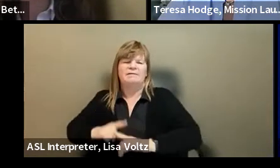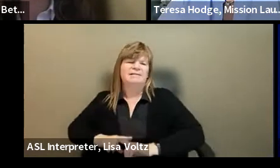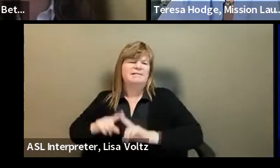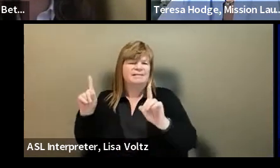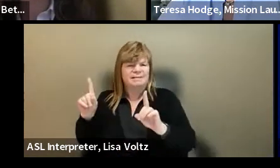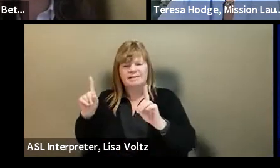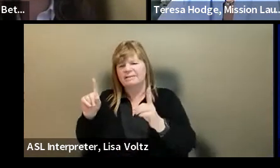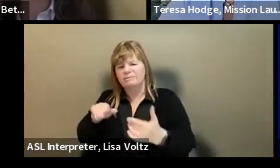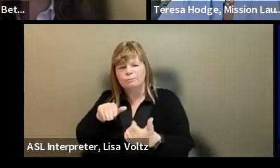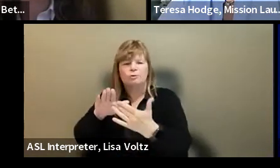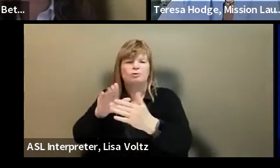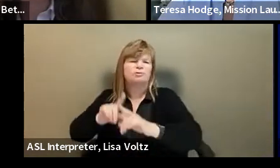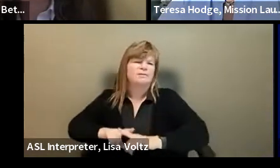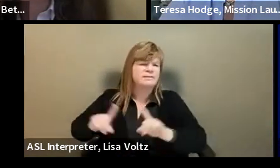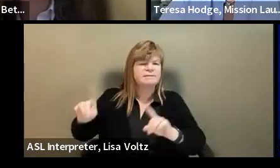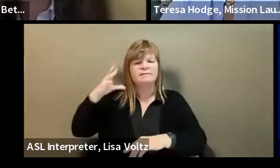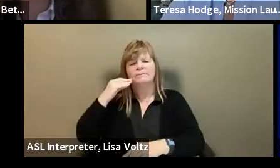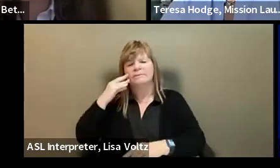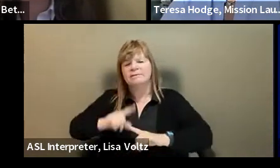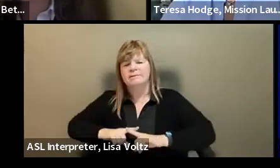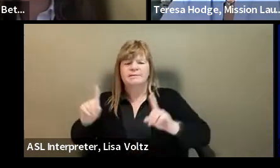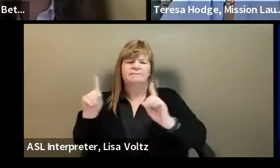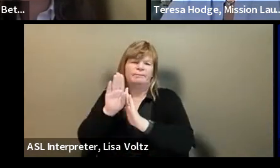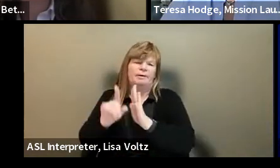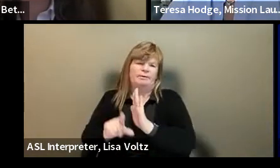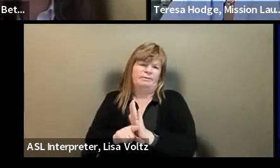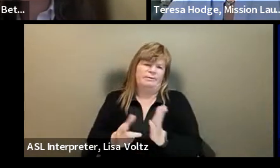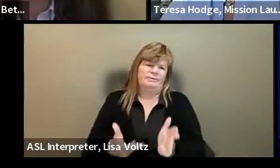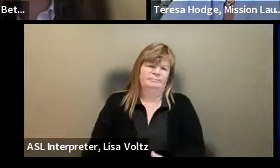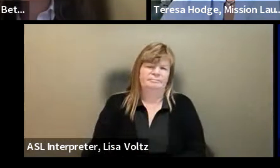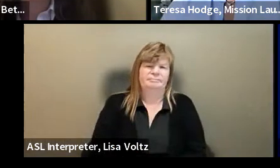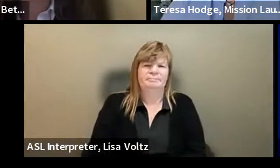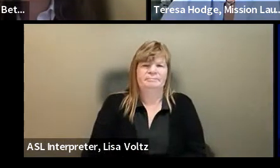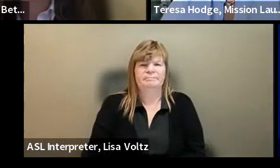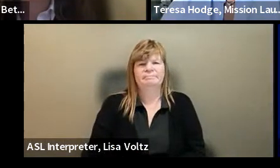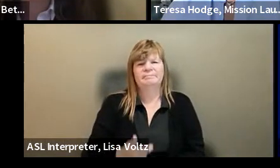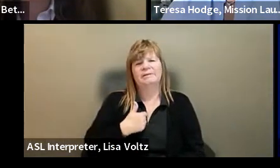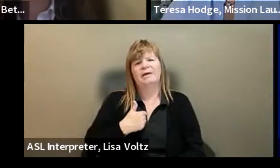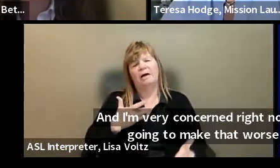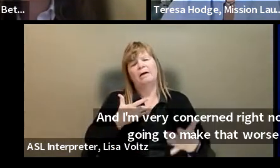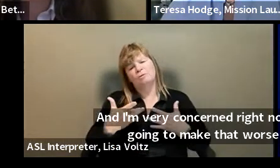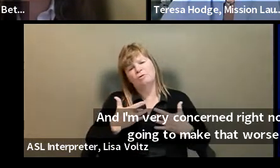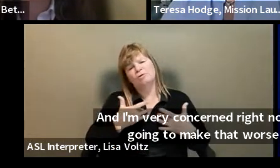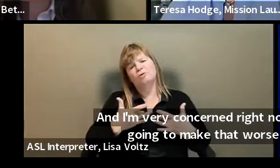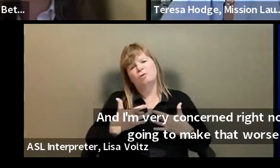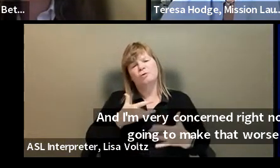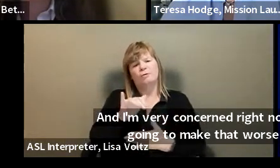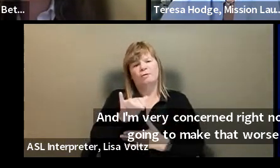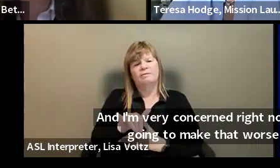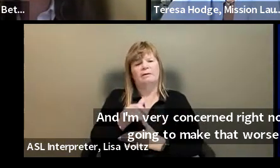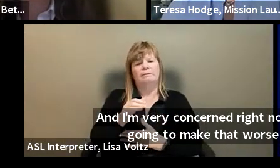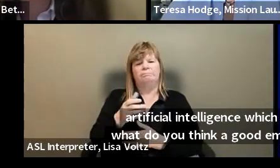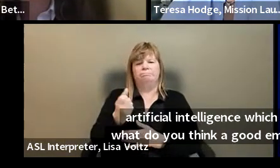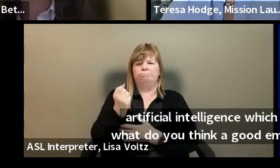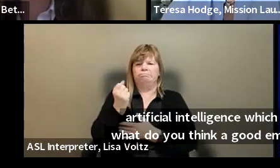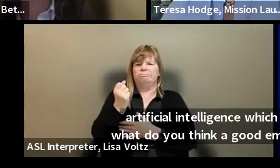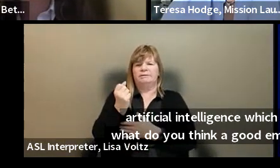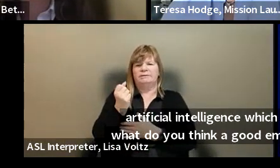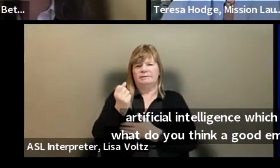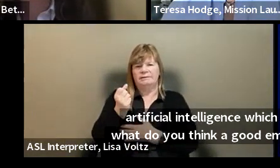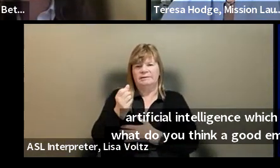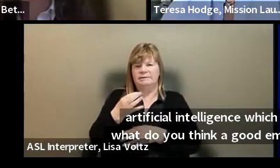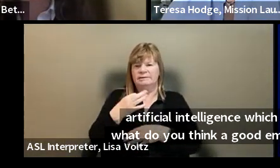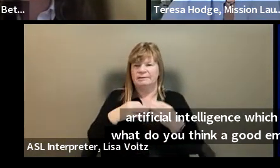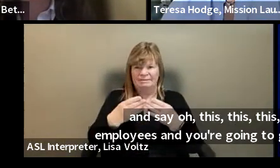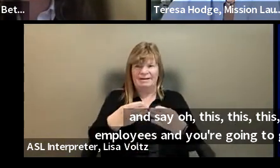who have different backgrounds, who bring different things to the table. So I'm concerned that instead of opening the field up,